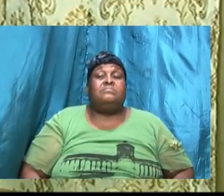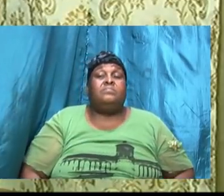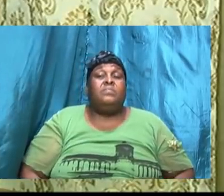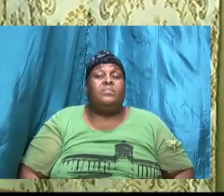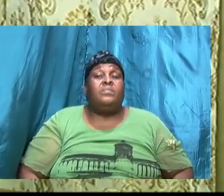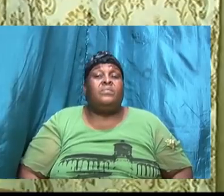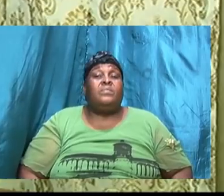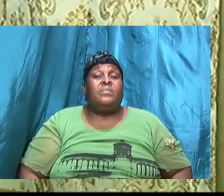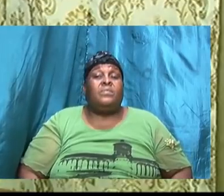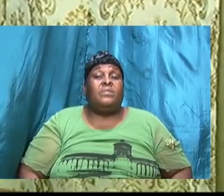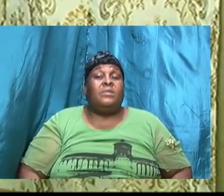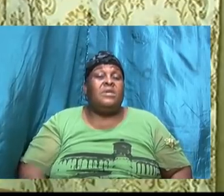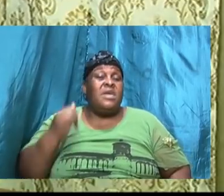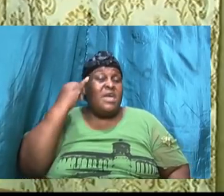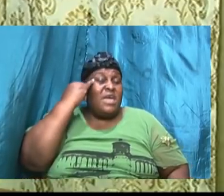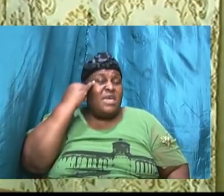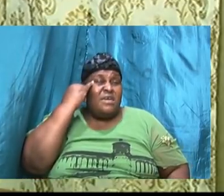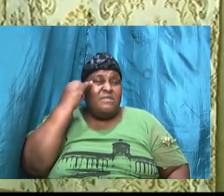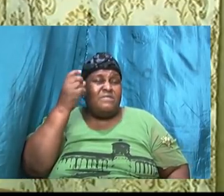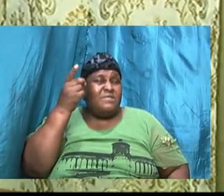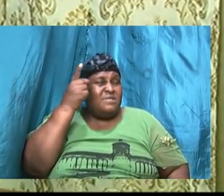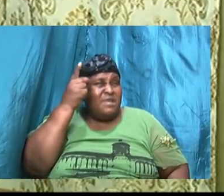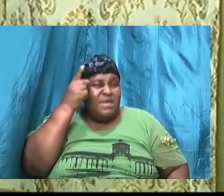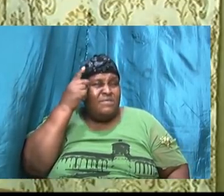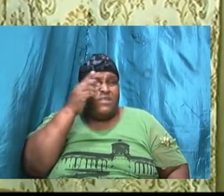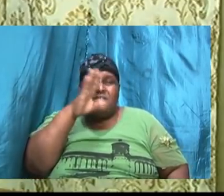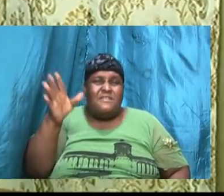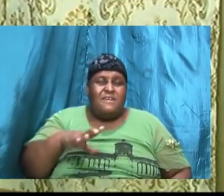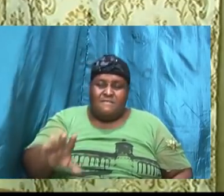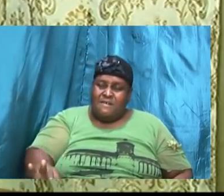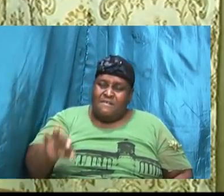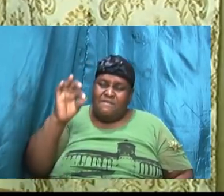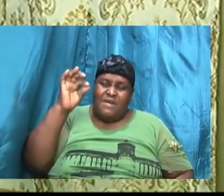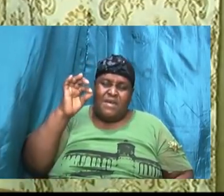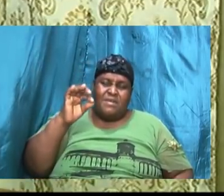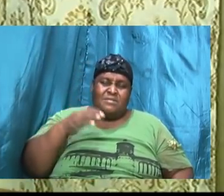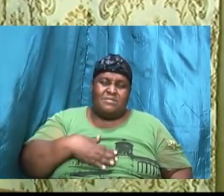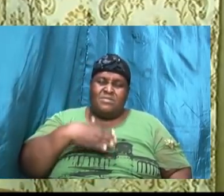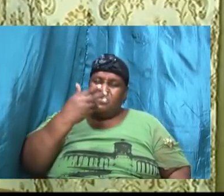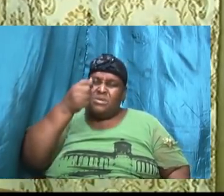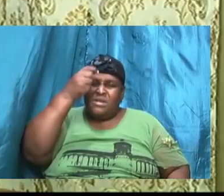if he did not find the will of God he could have still be in the city